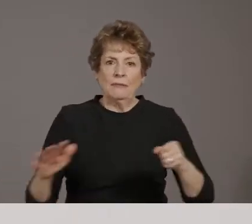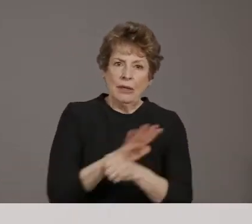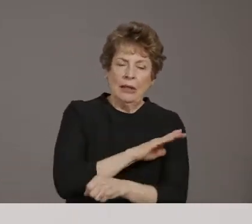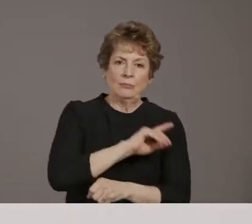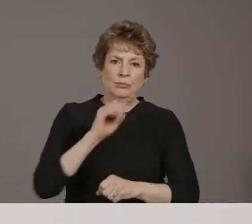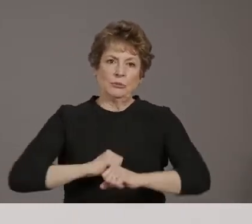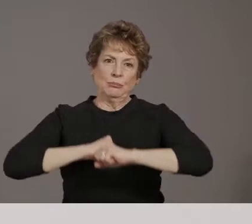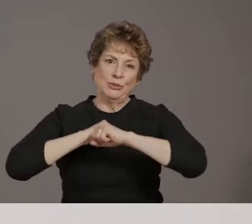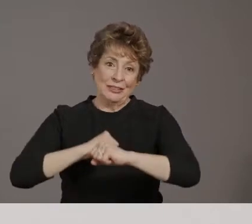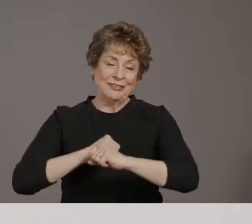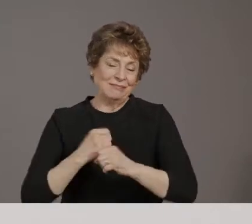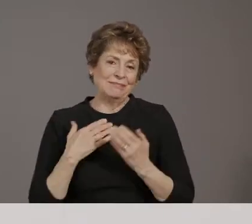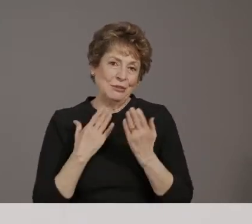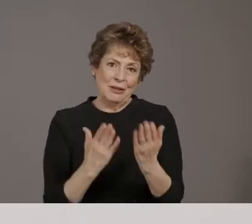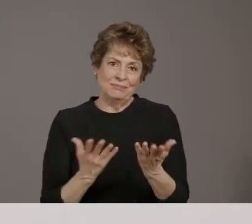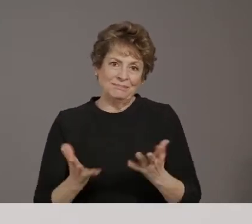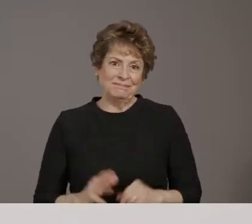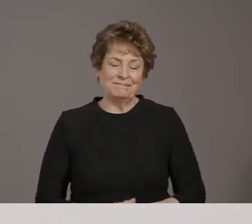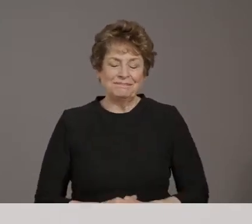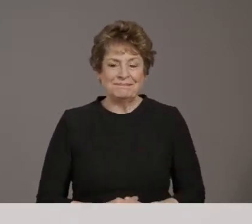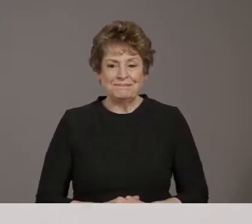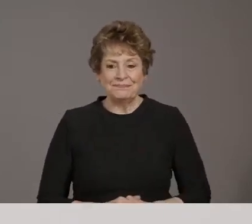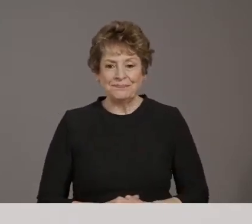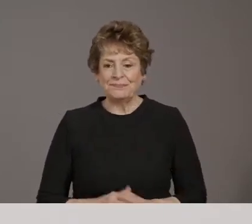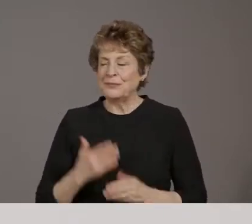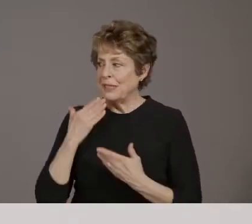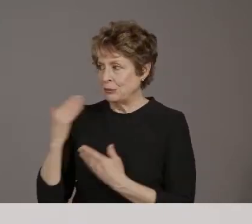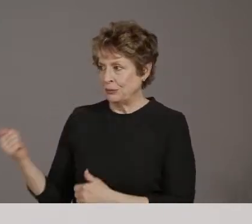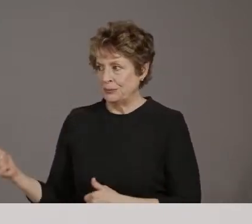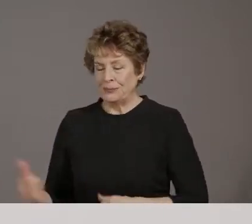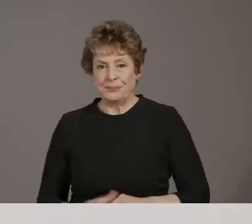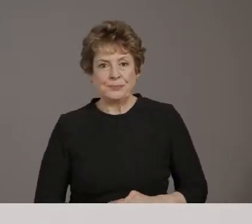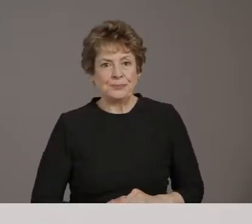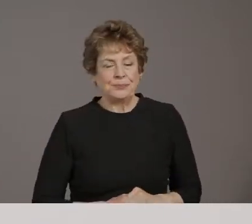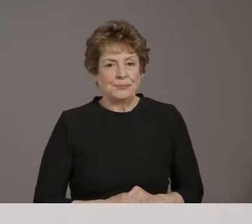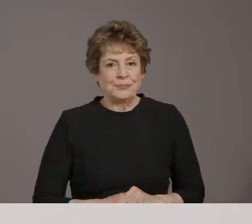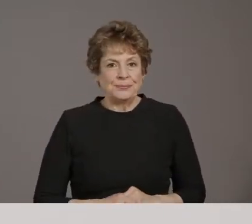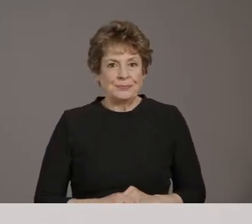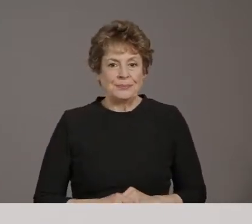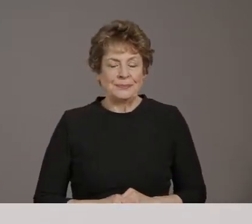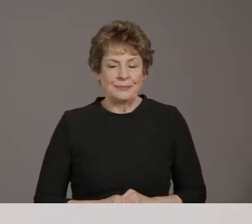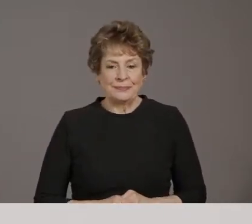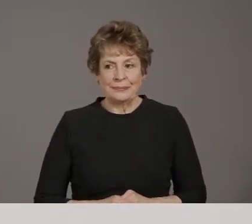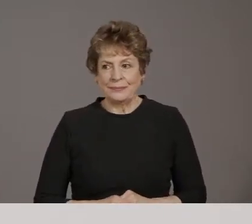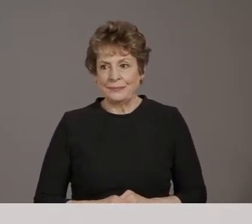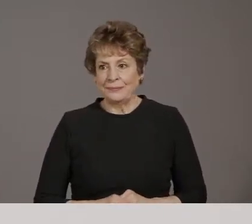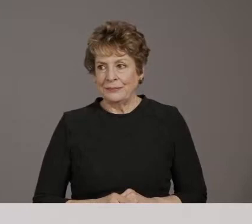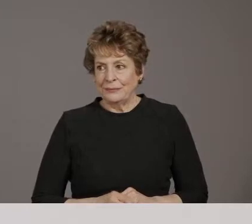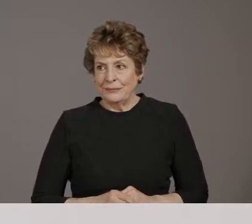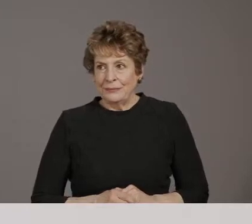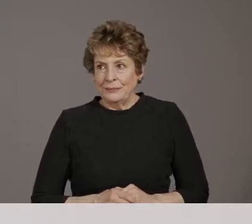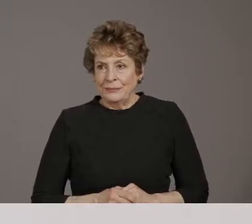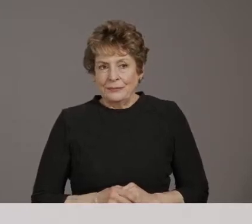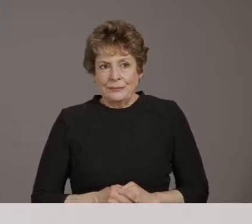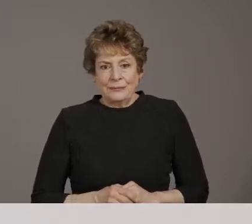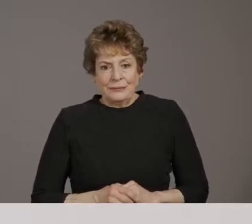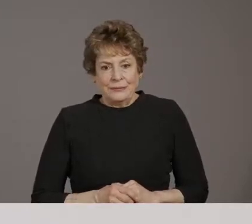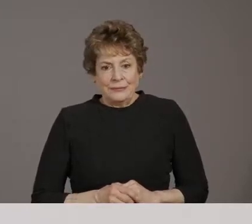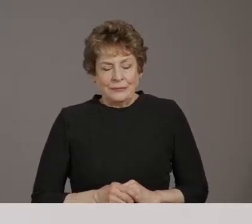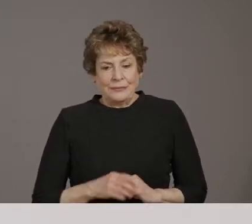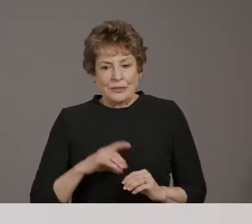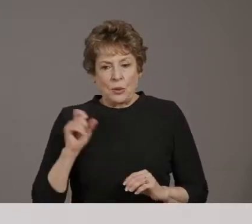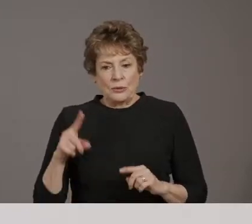Thank you very much. I really appreciate it. You're welcome. Okay. Next is, uh, a second question from Nicole Grigg.